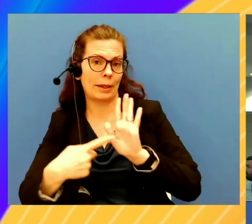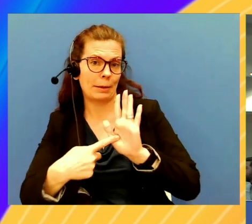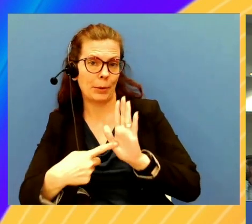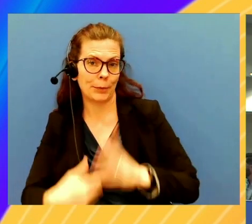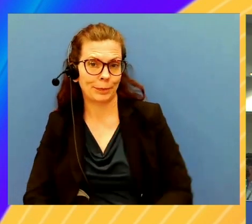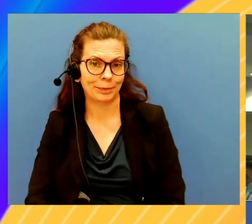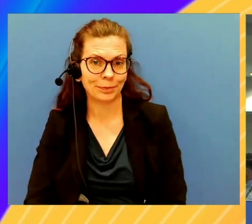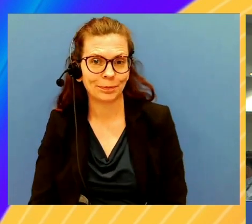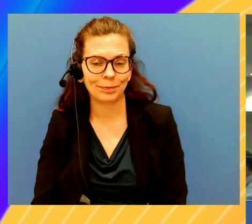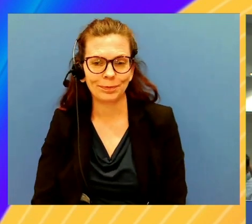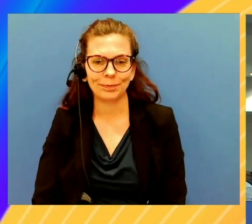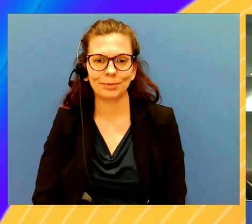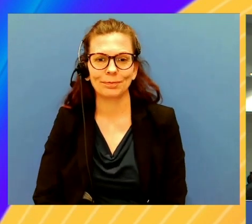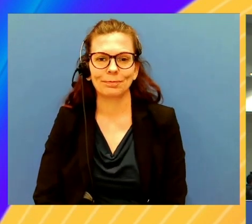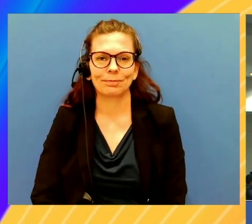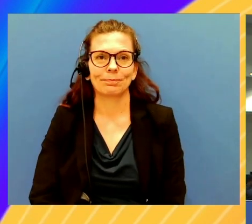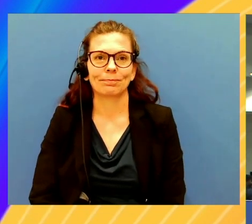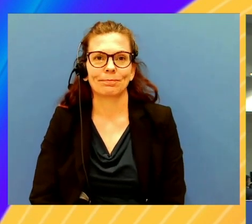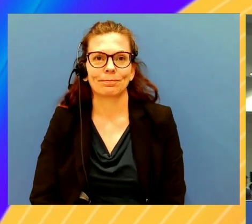All right.